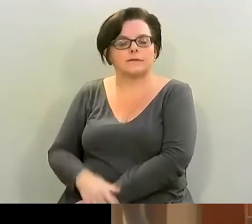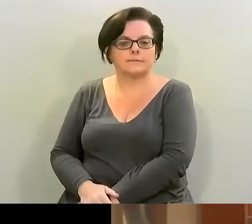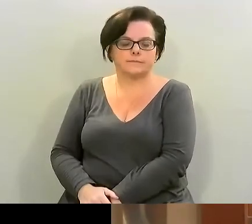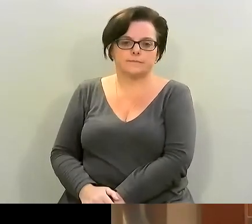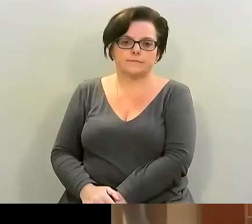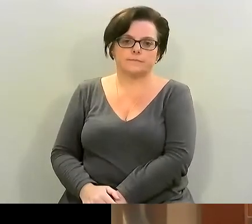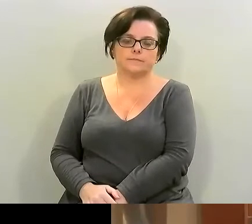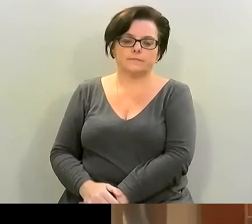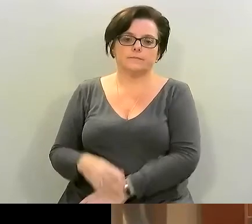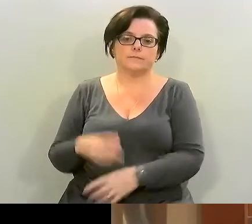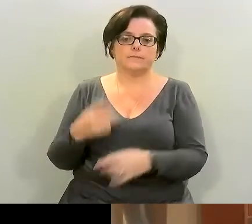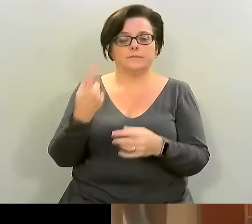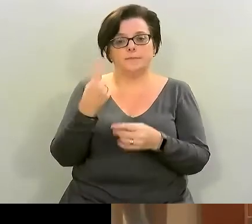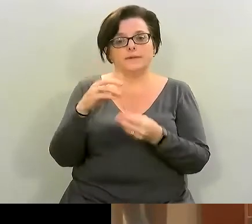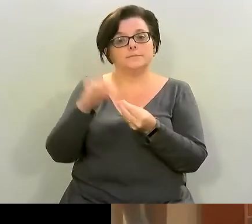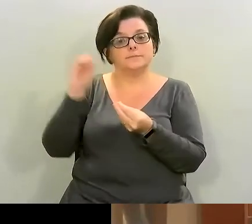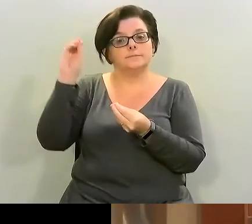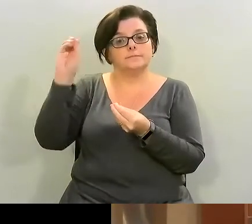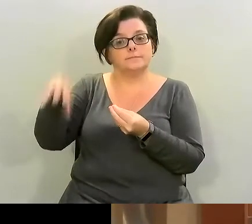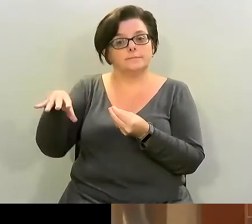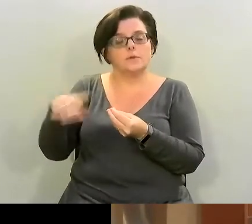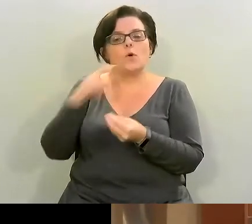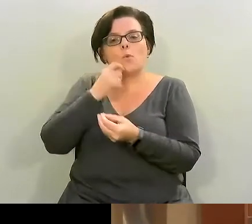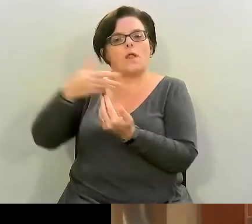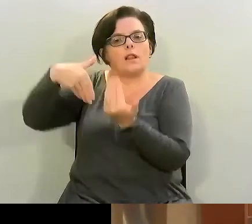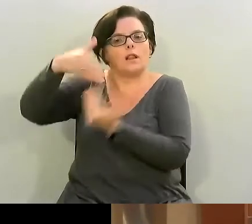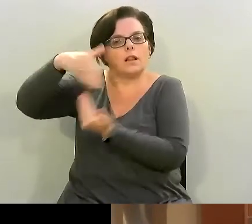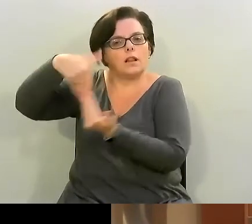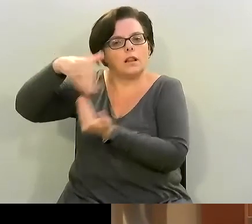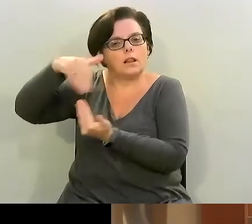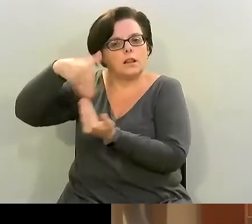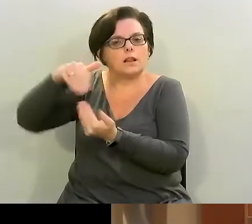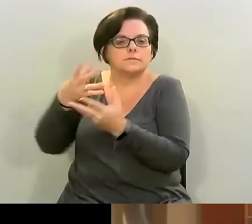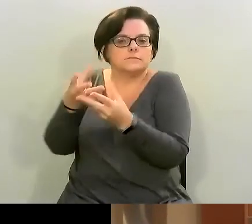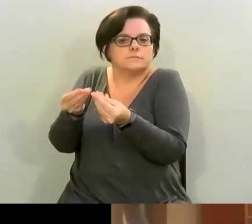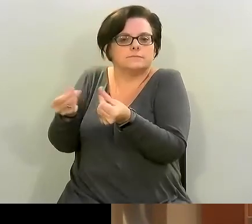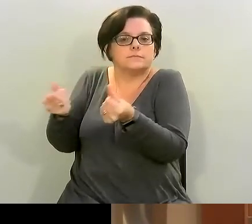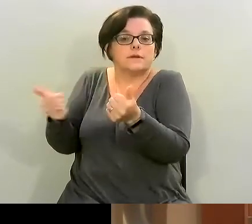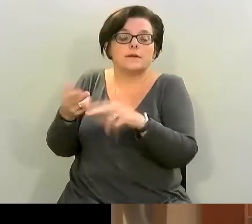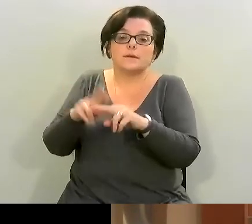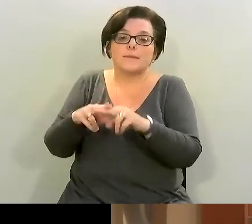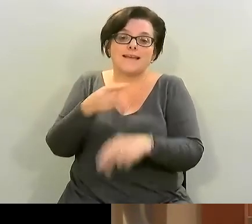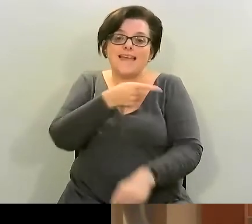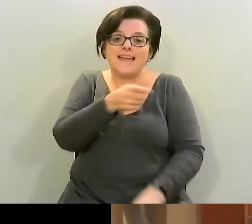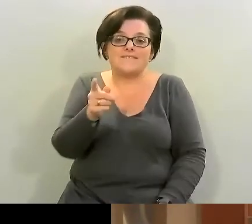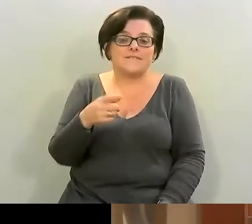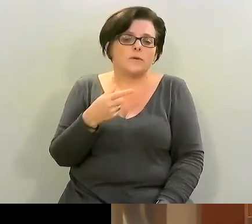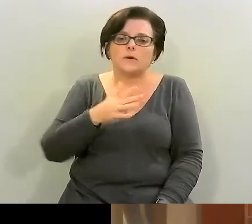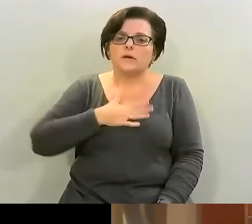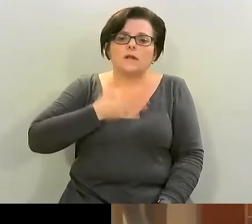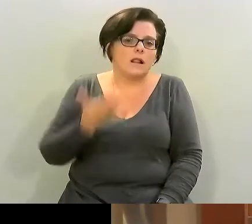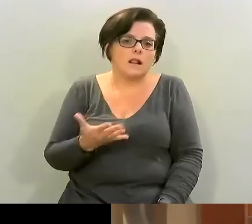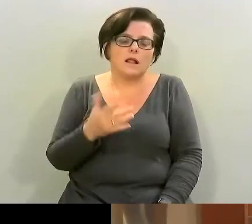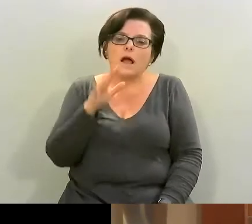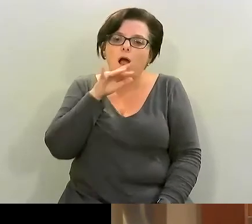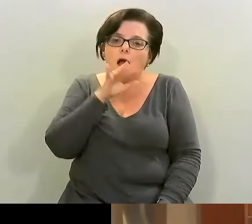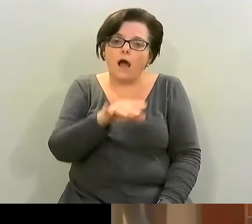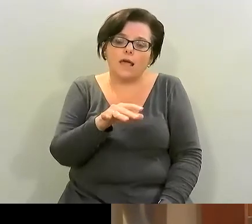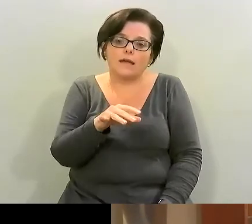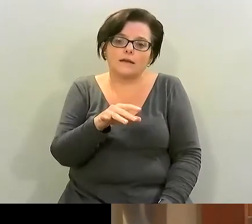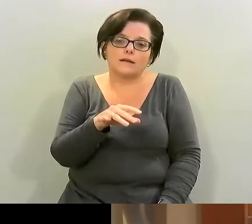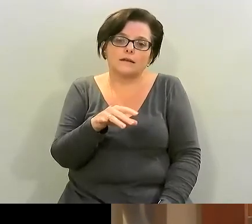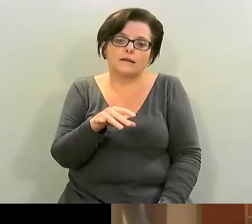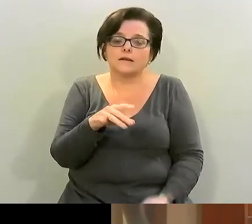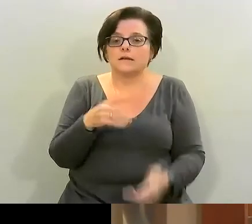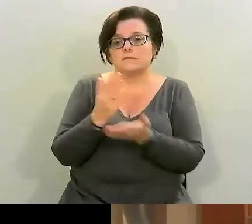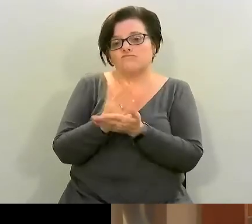garlic in here which will get blended in but i would say that if you don't like the sharp taste of garlic since this is not going to be